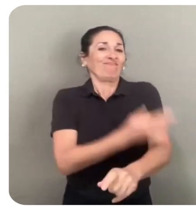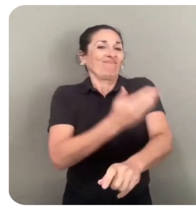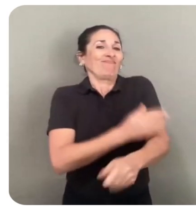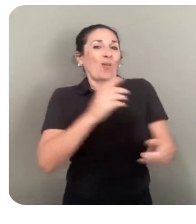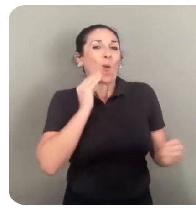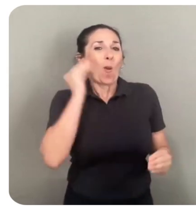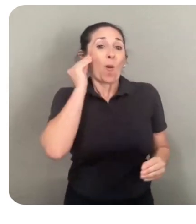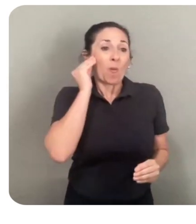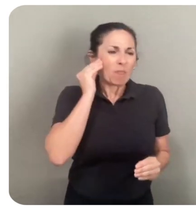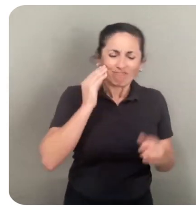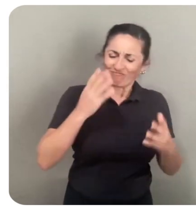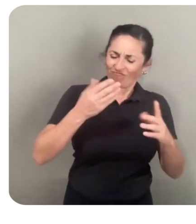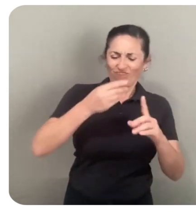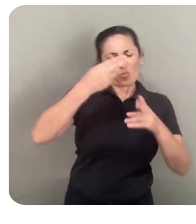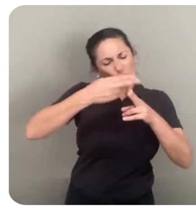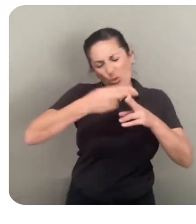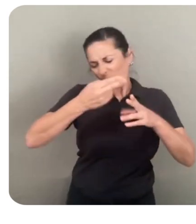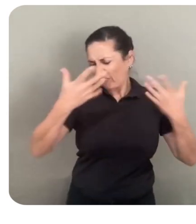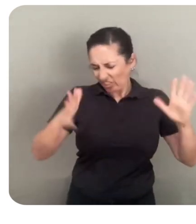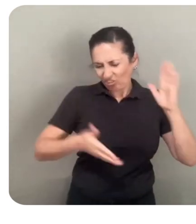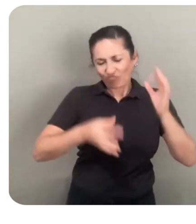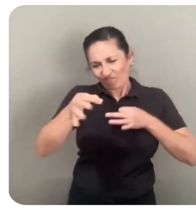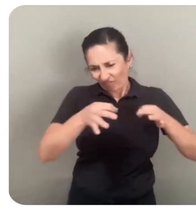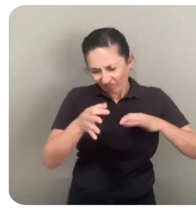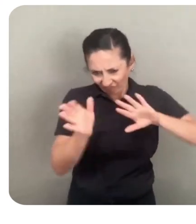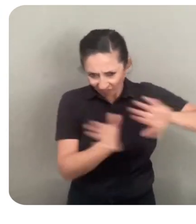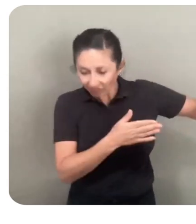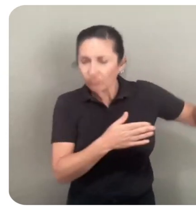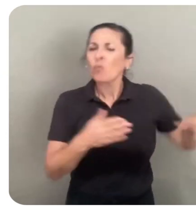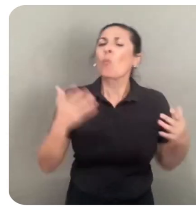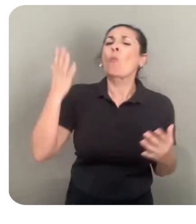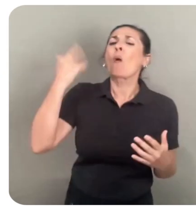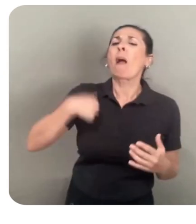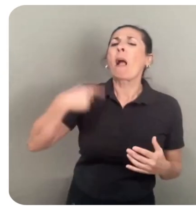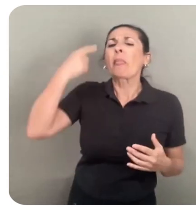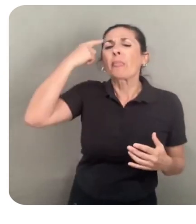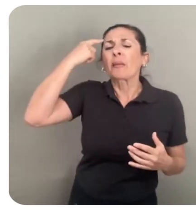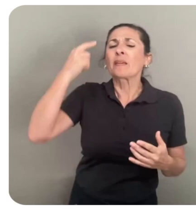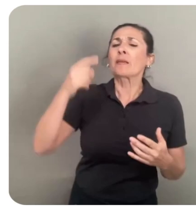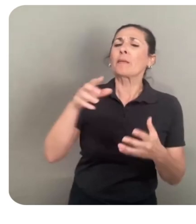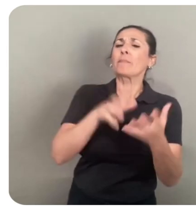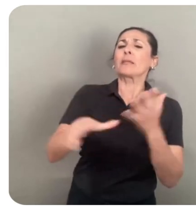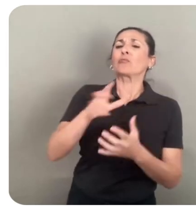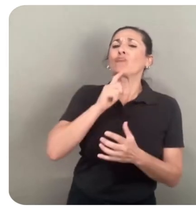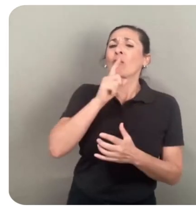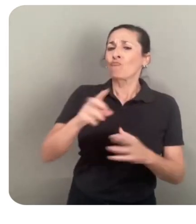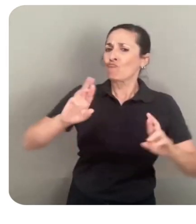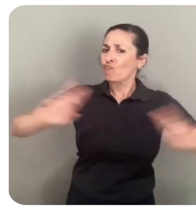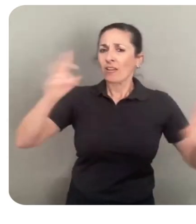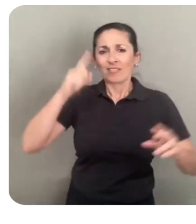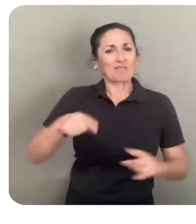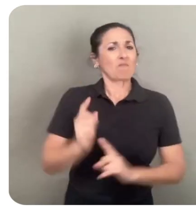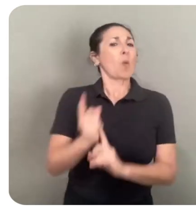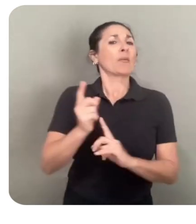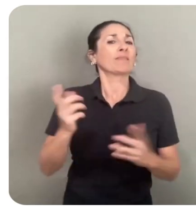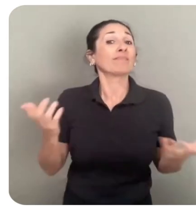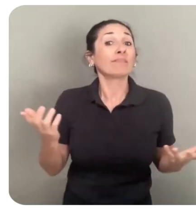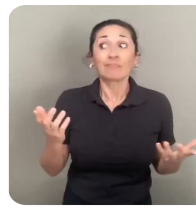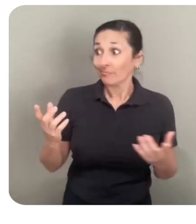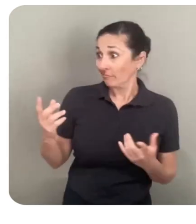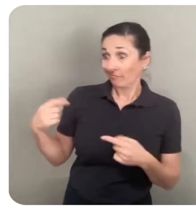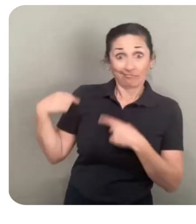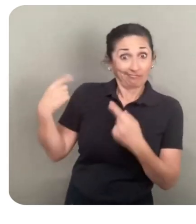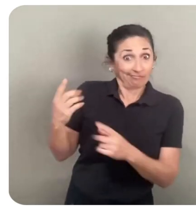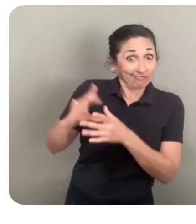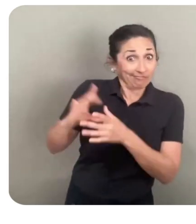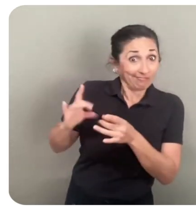definitions out of the way, why do I think mixed reality is ready for this inflection moment? Well, building off what we just